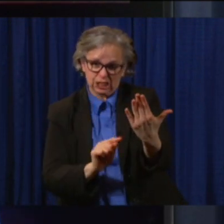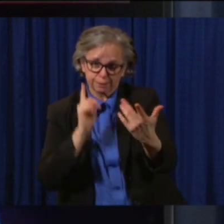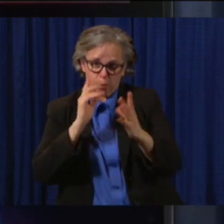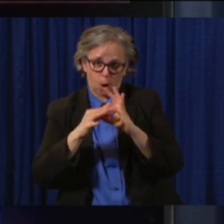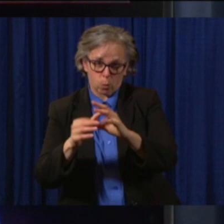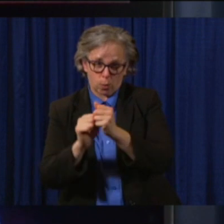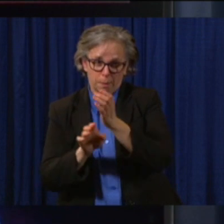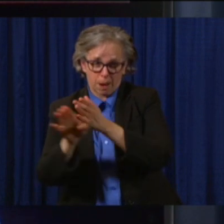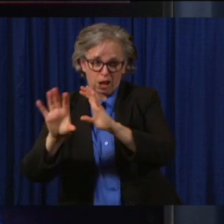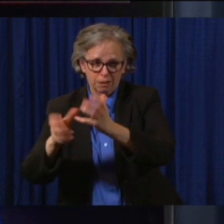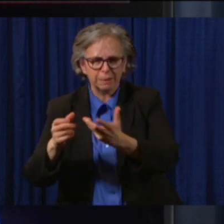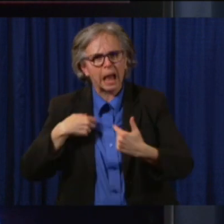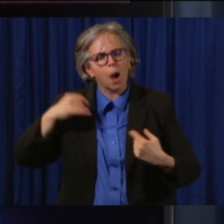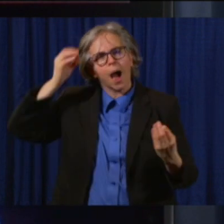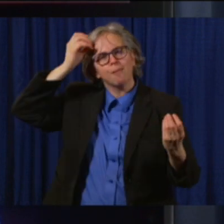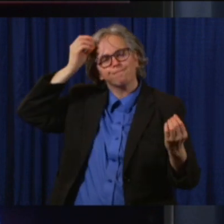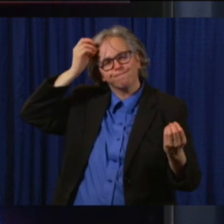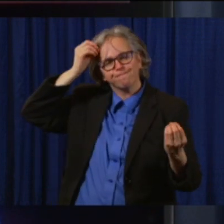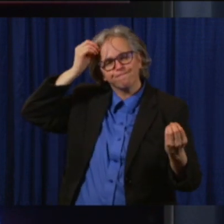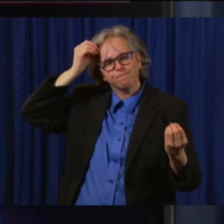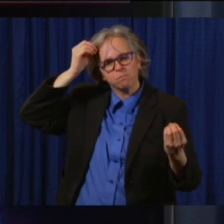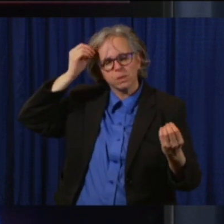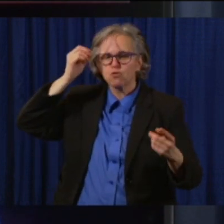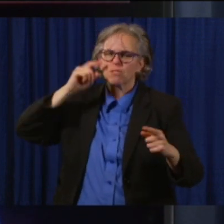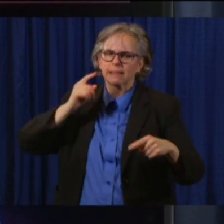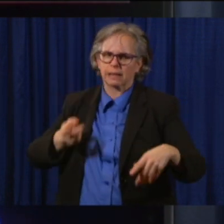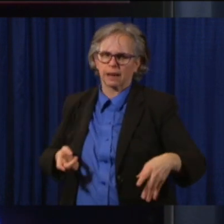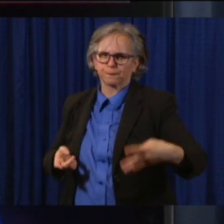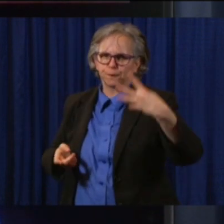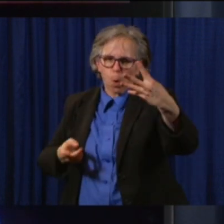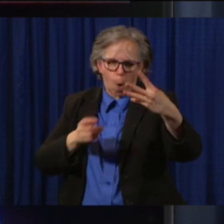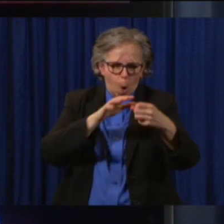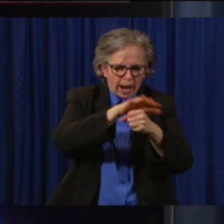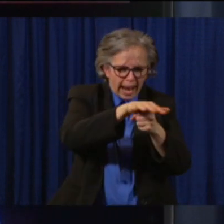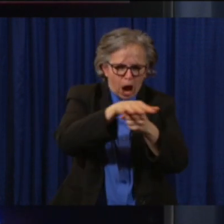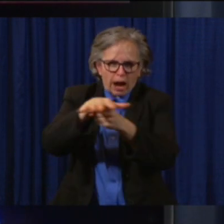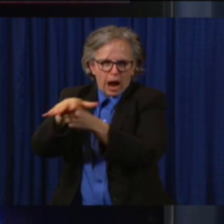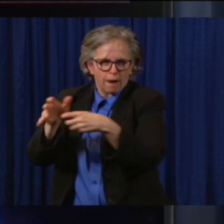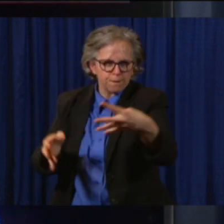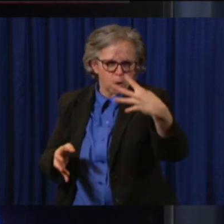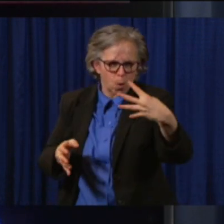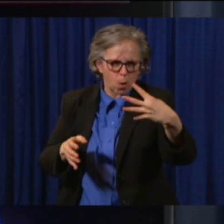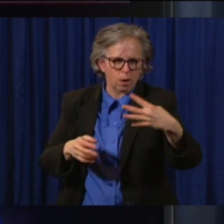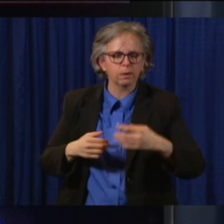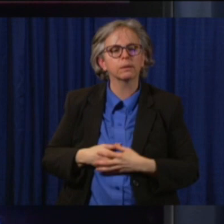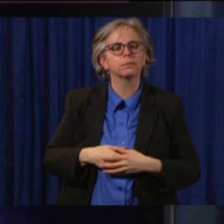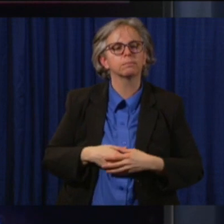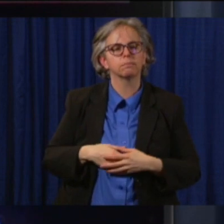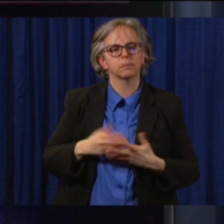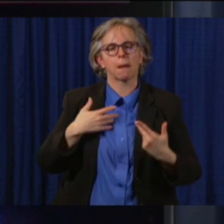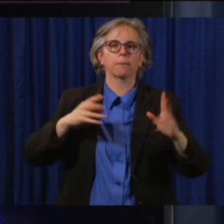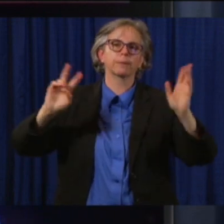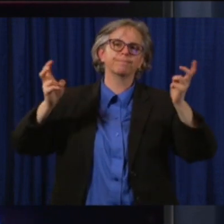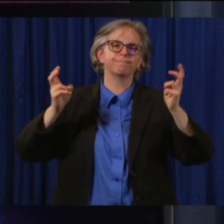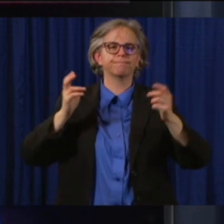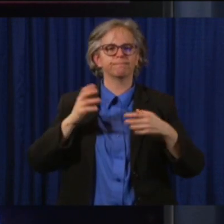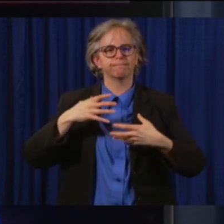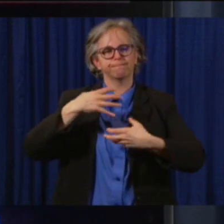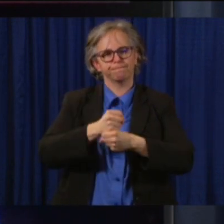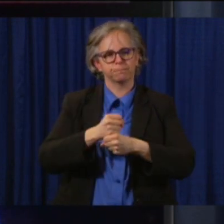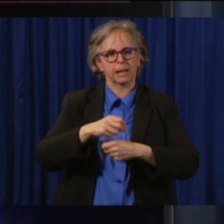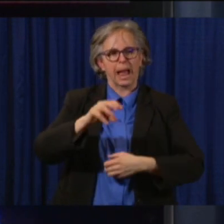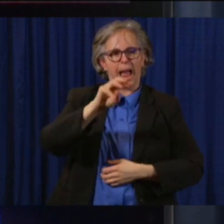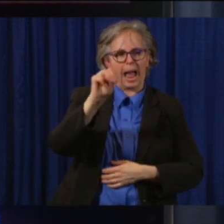fall into four areas. And I'm going to call this MTAC, messaging,